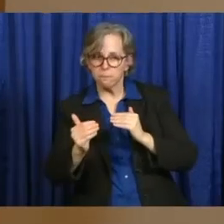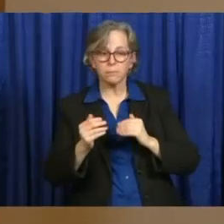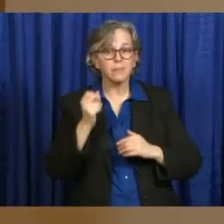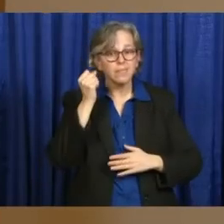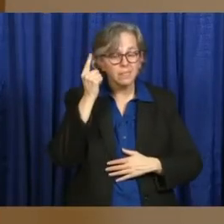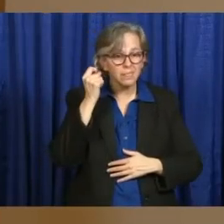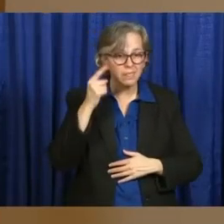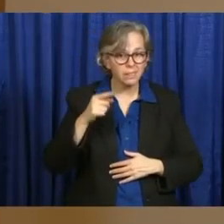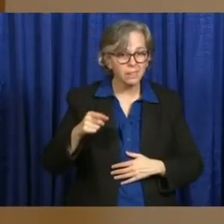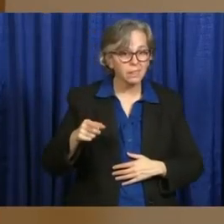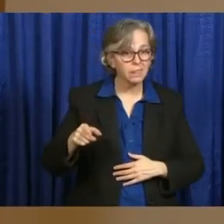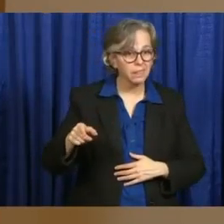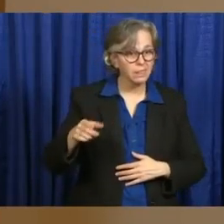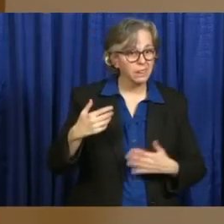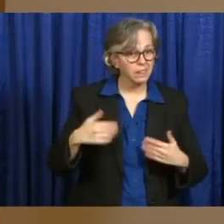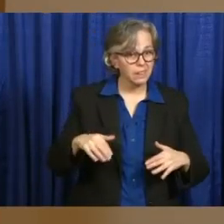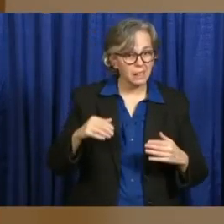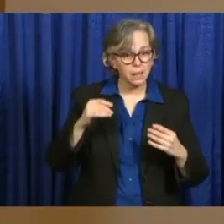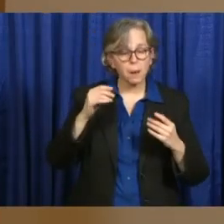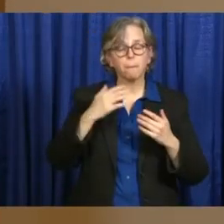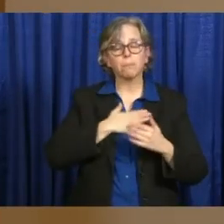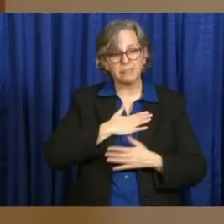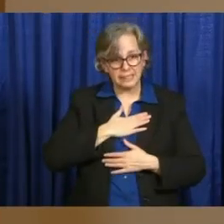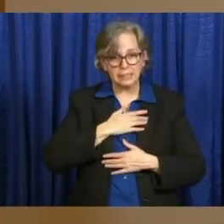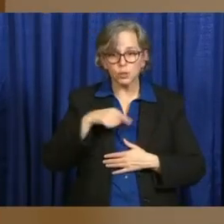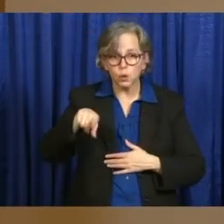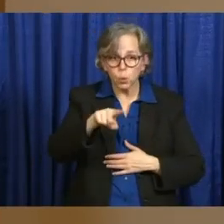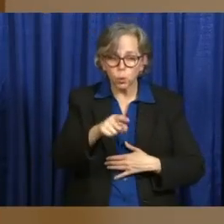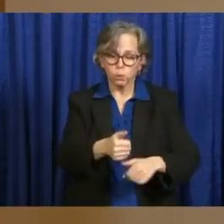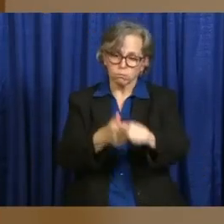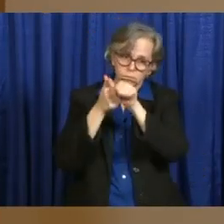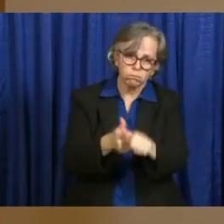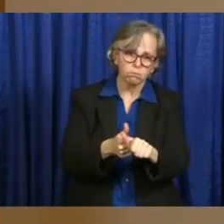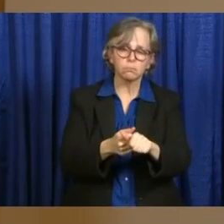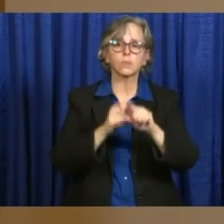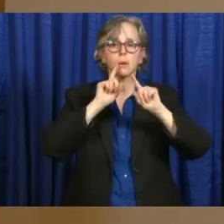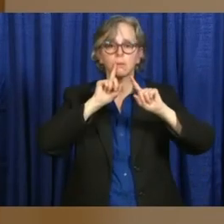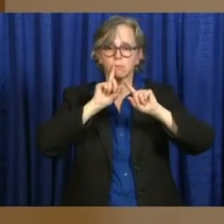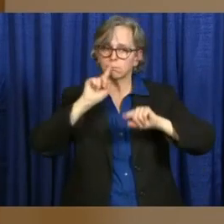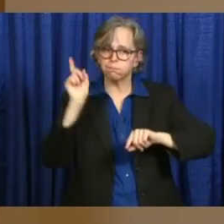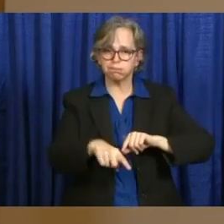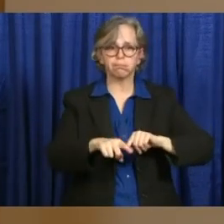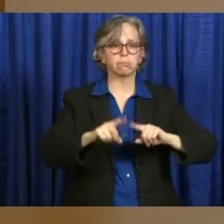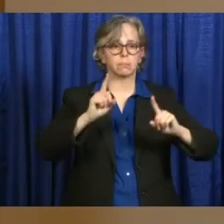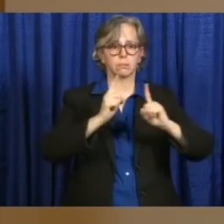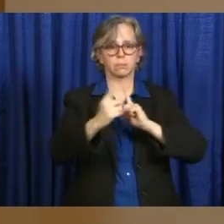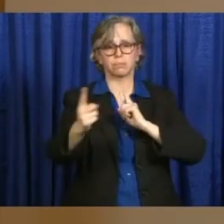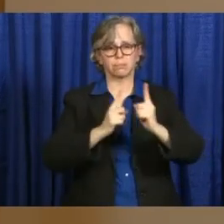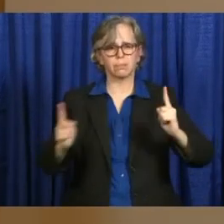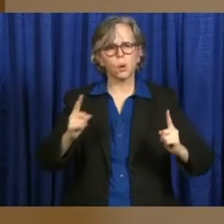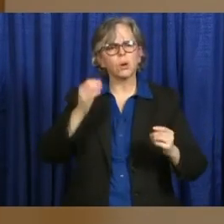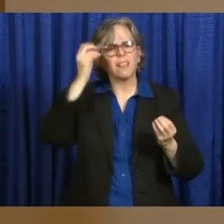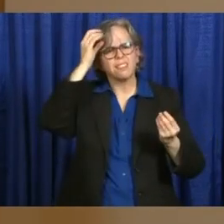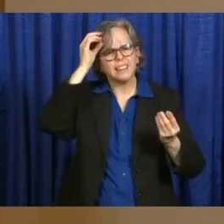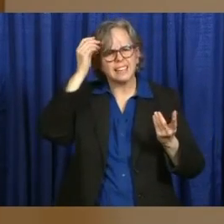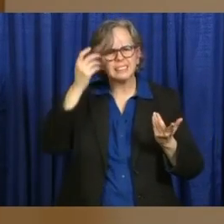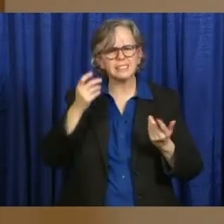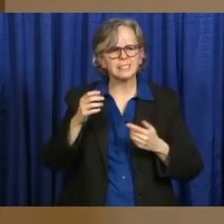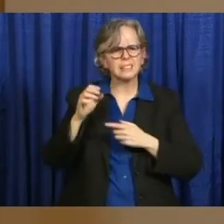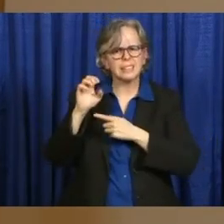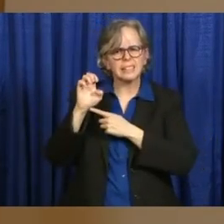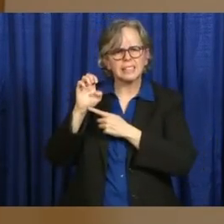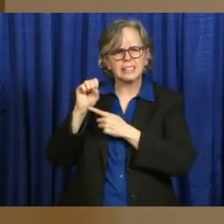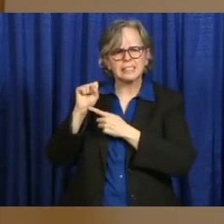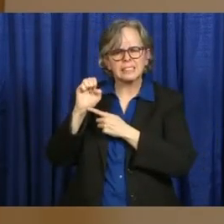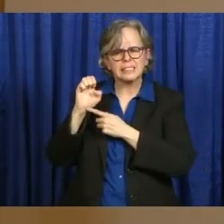I'm asking you to think as much as you can about essential activities. I want you to think about